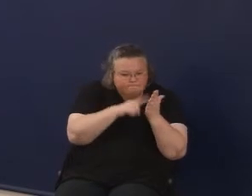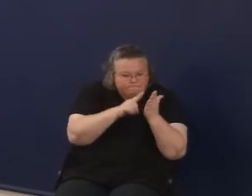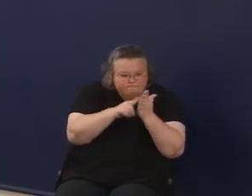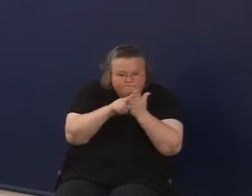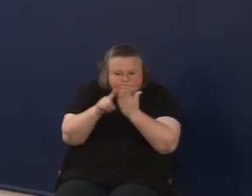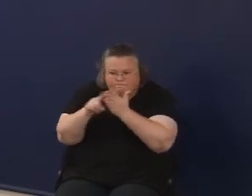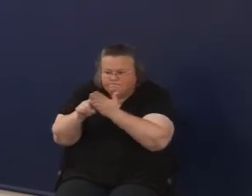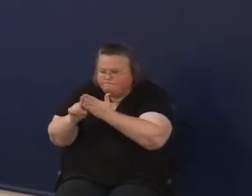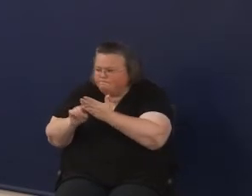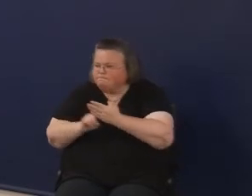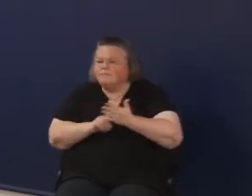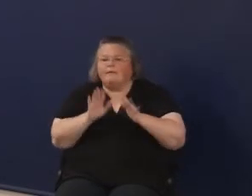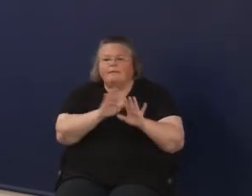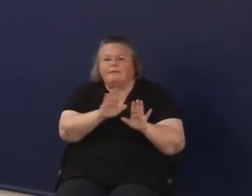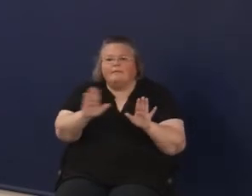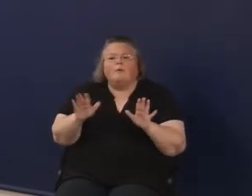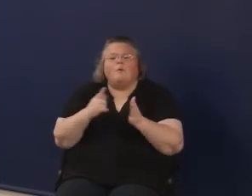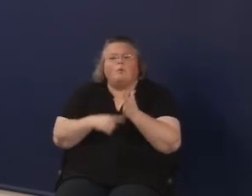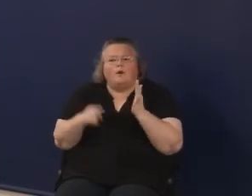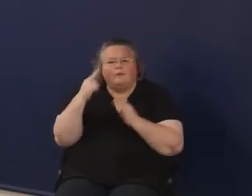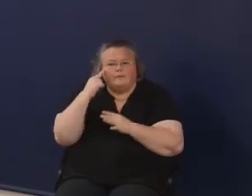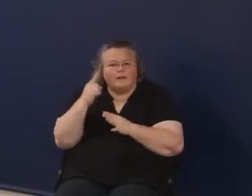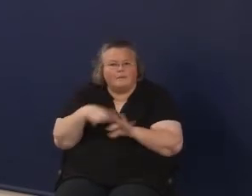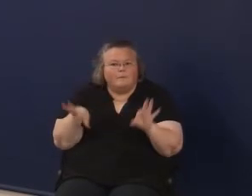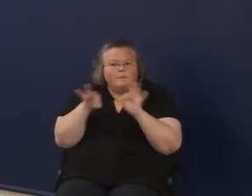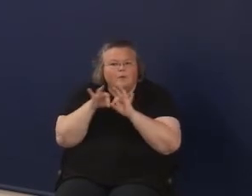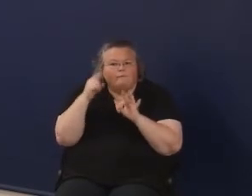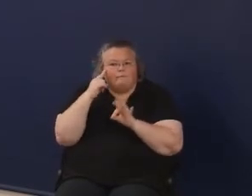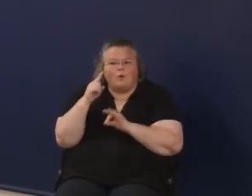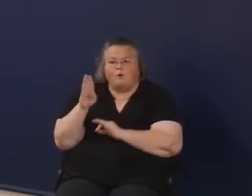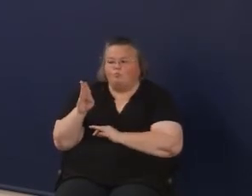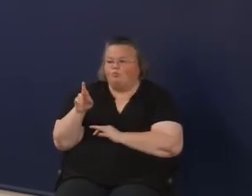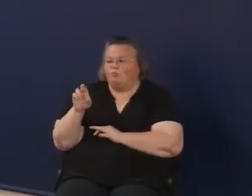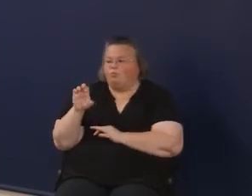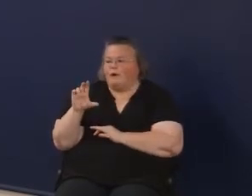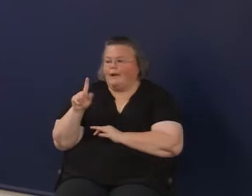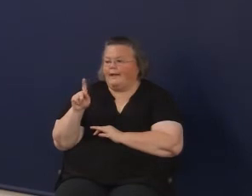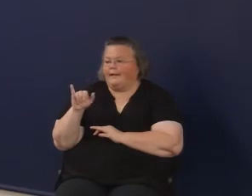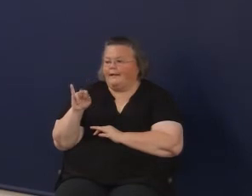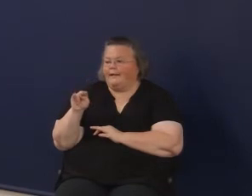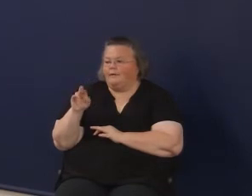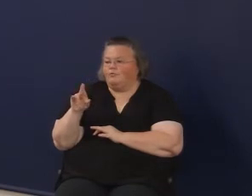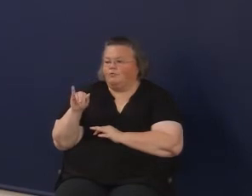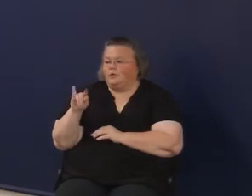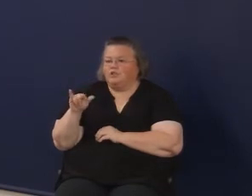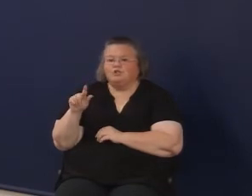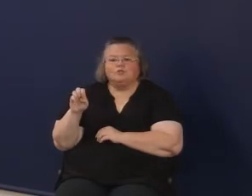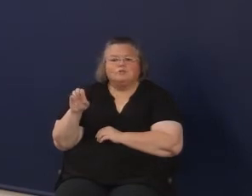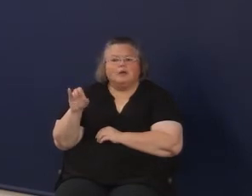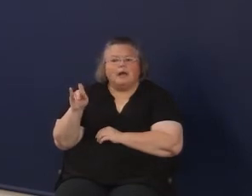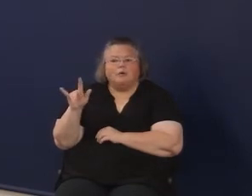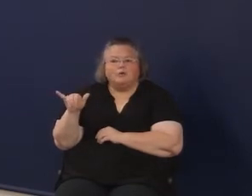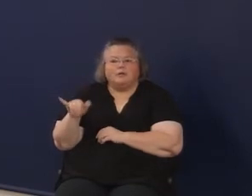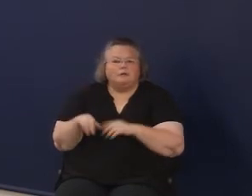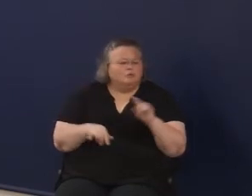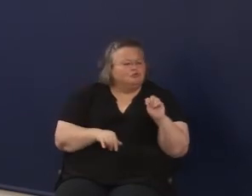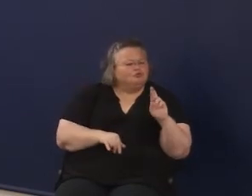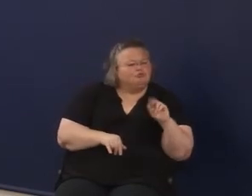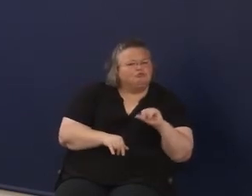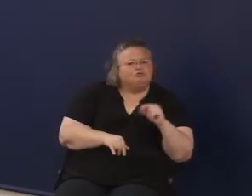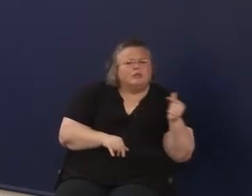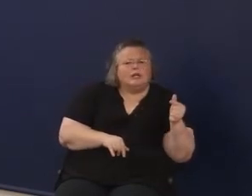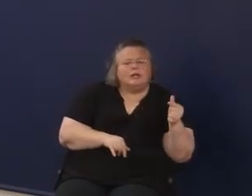and see, you know, what is important in Breckenridge County? What was important for Trig